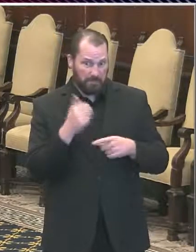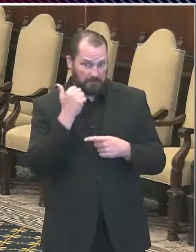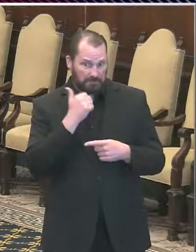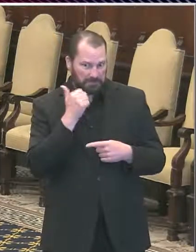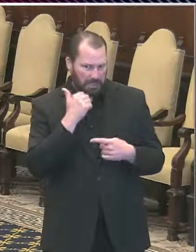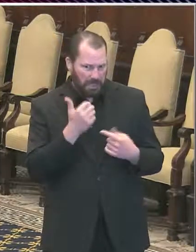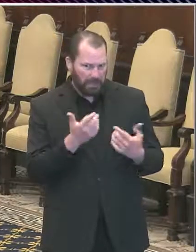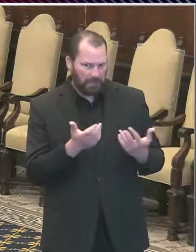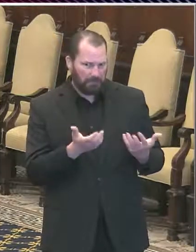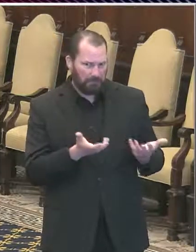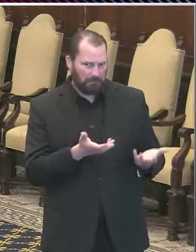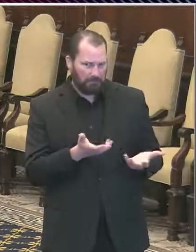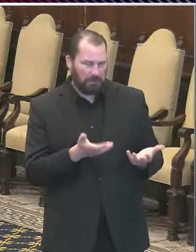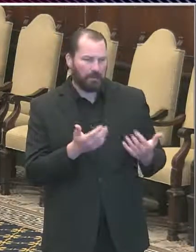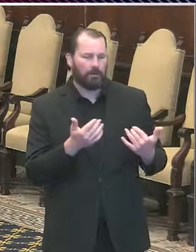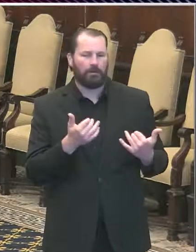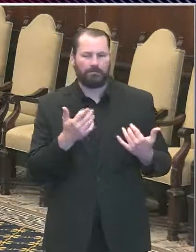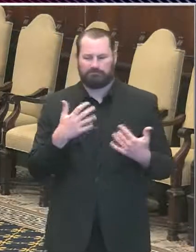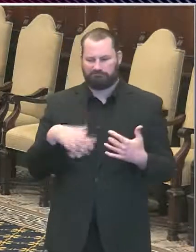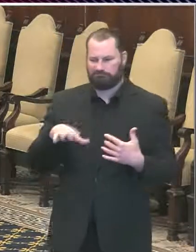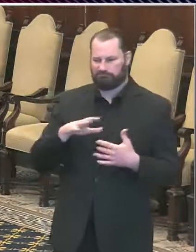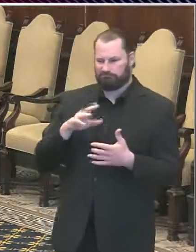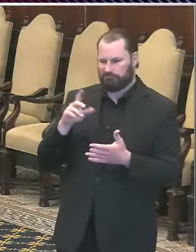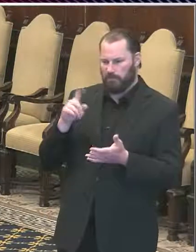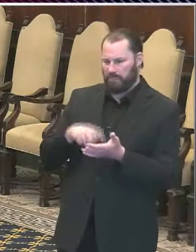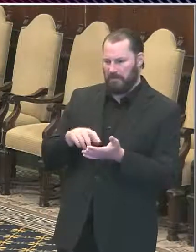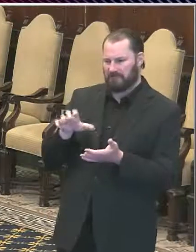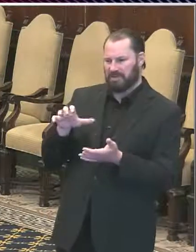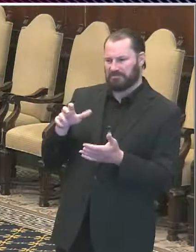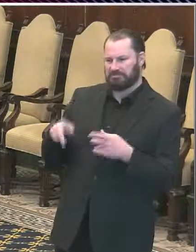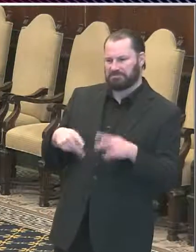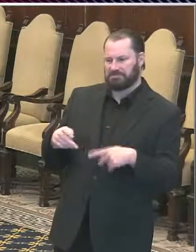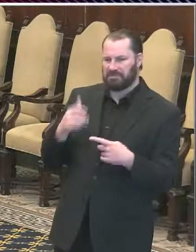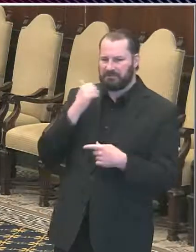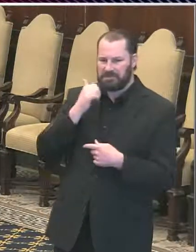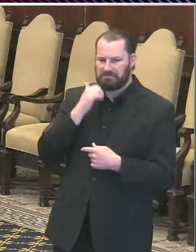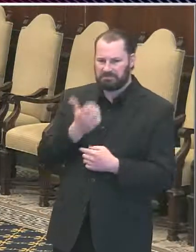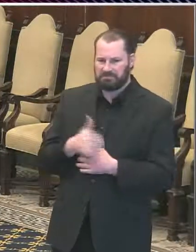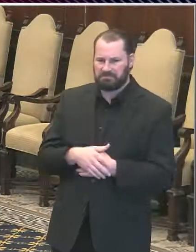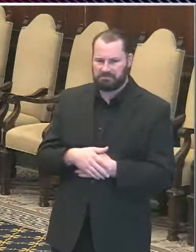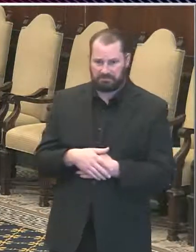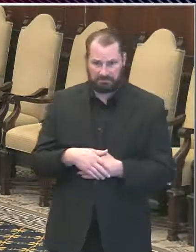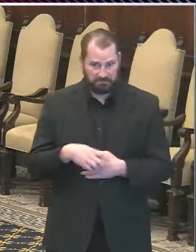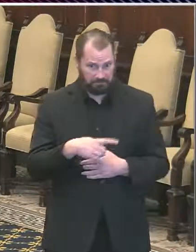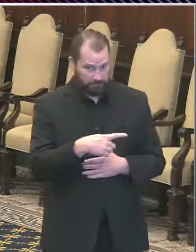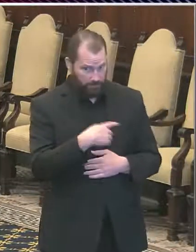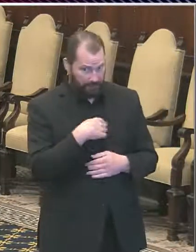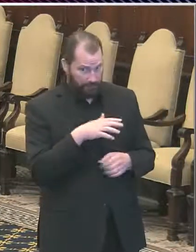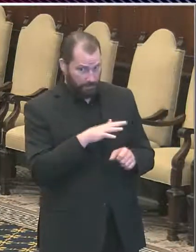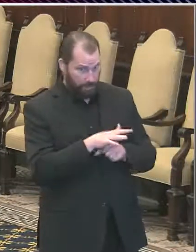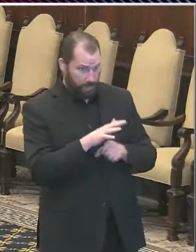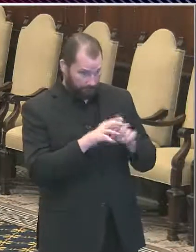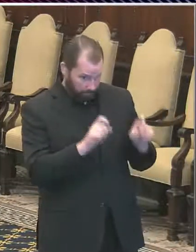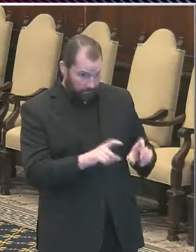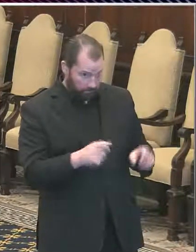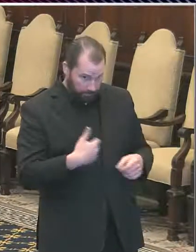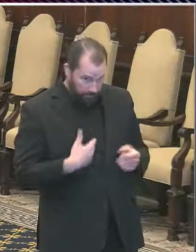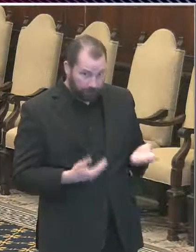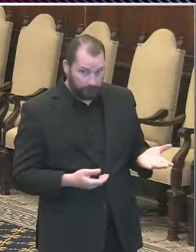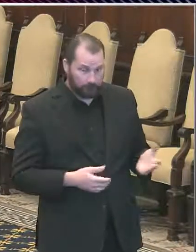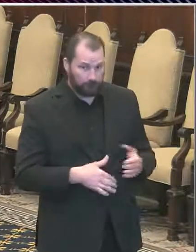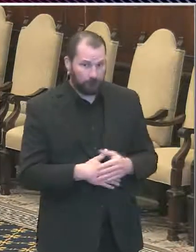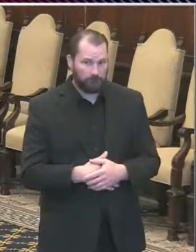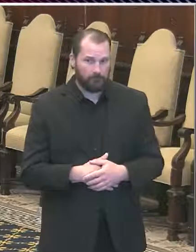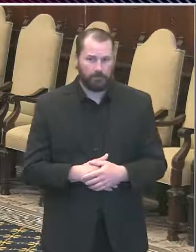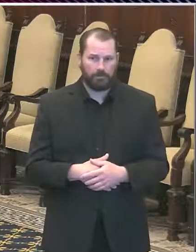And you have enough supplies, right, to get to 5,000? Why can't you? have enough supplies to get to 5,000 a day now.